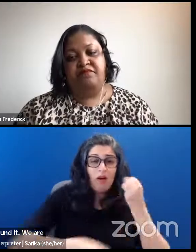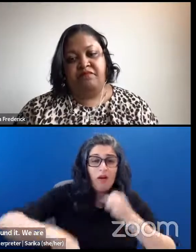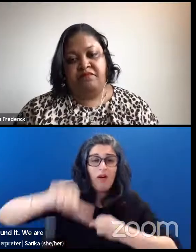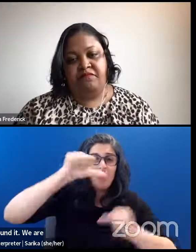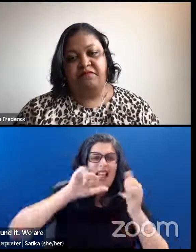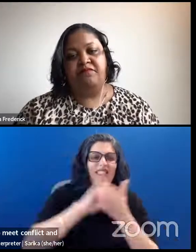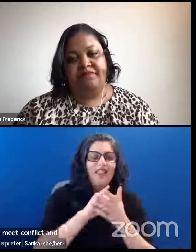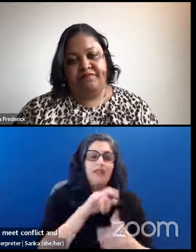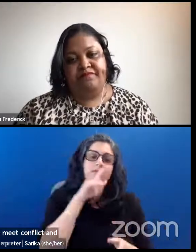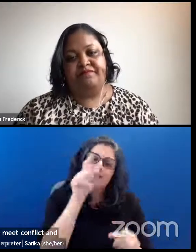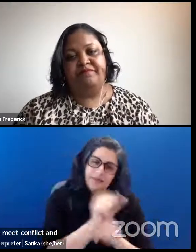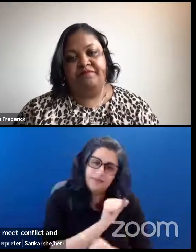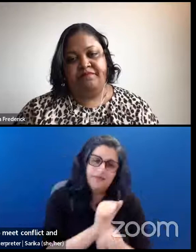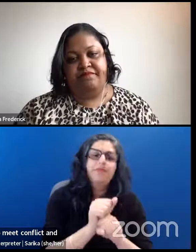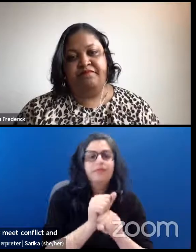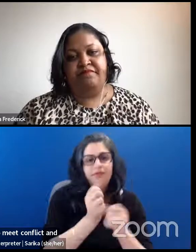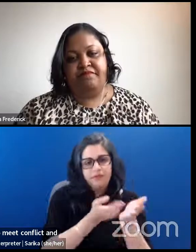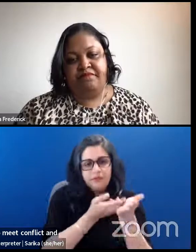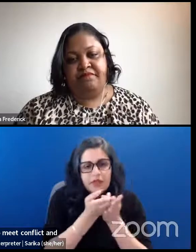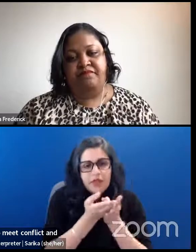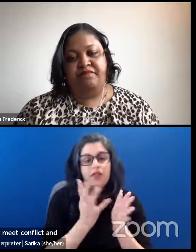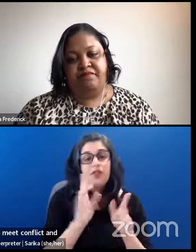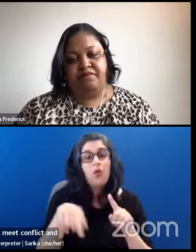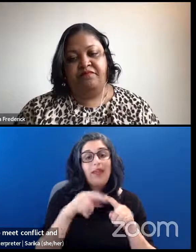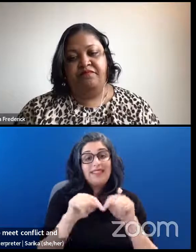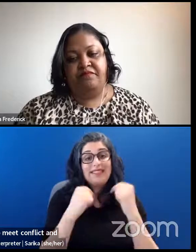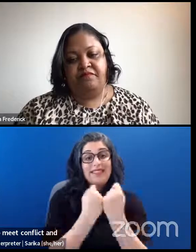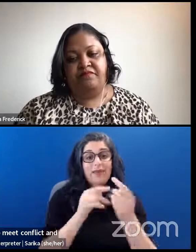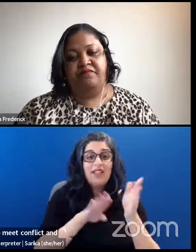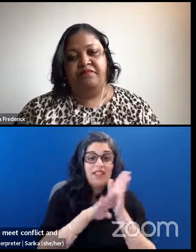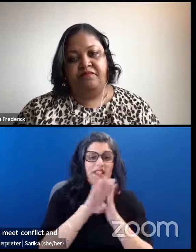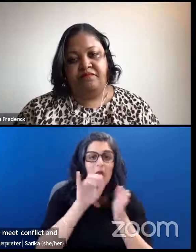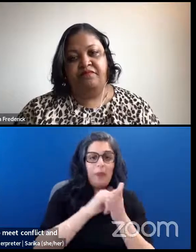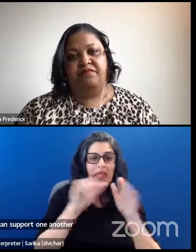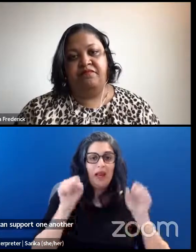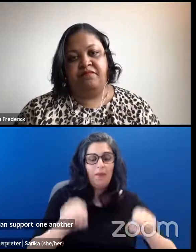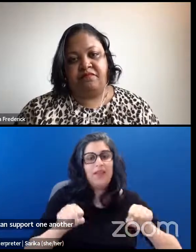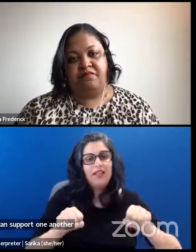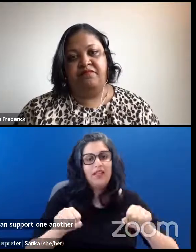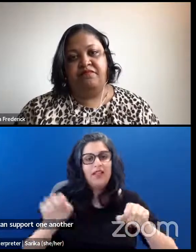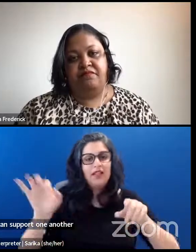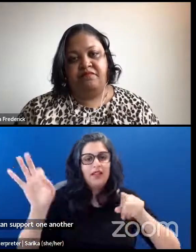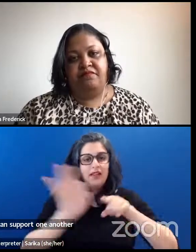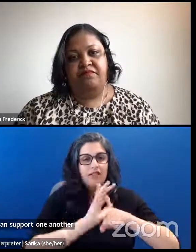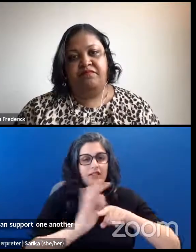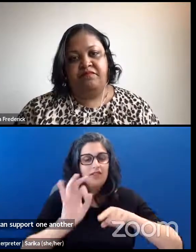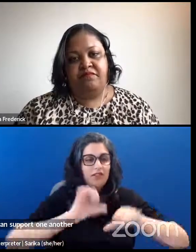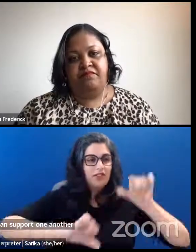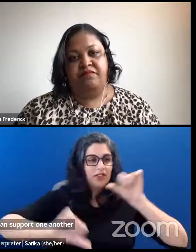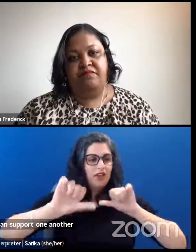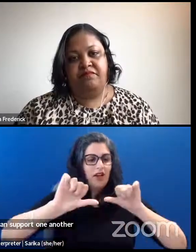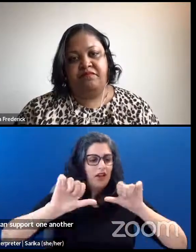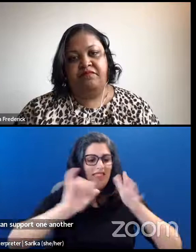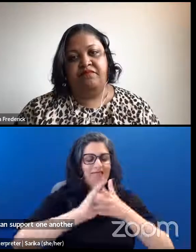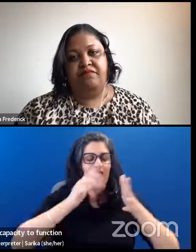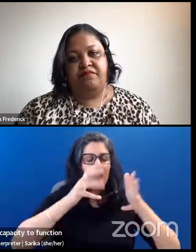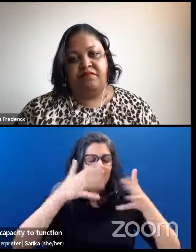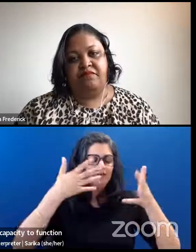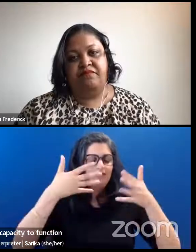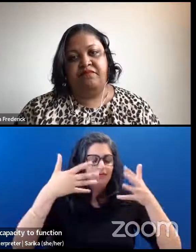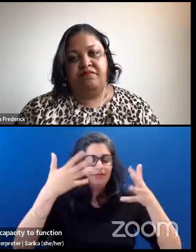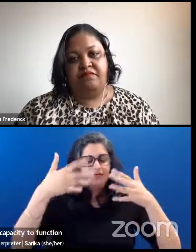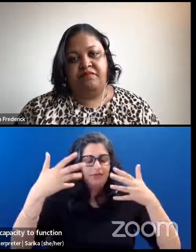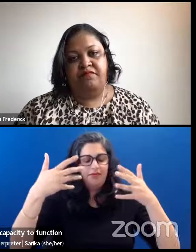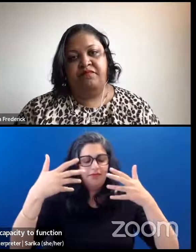that's real. And I think that when a team develops the capacity to really function and work with those kind of, kind of